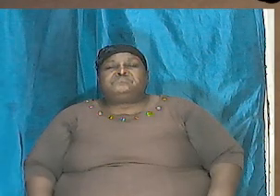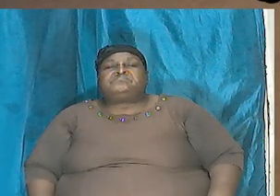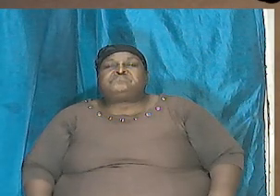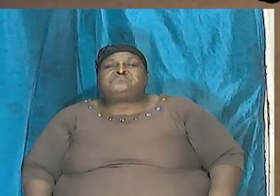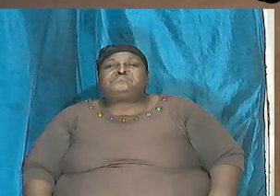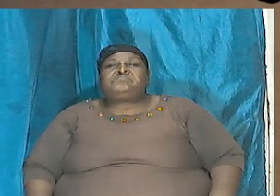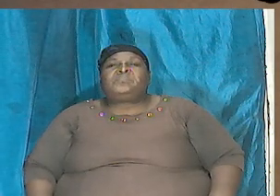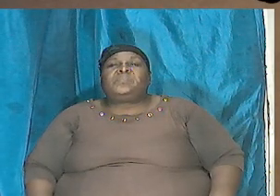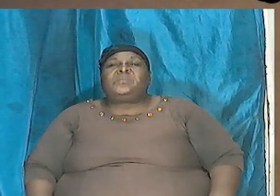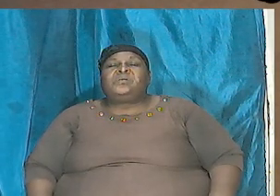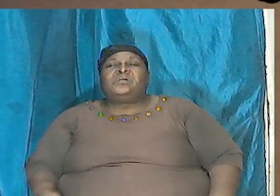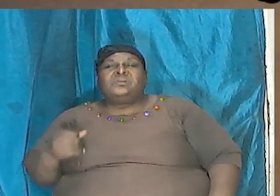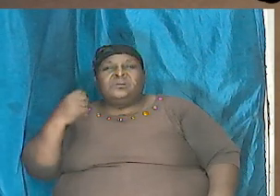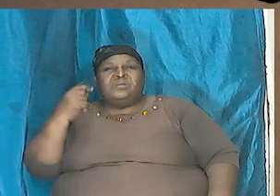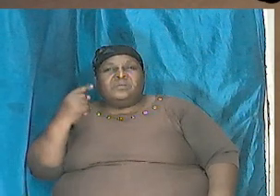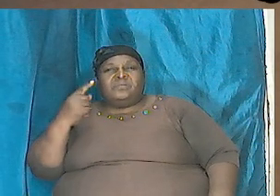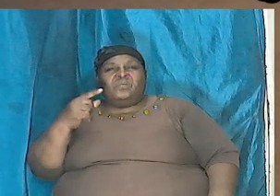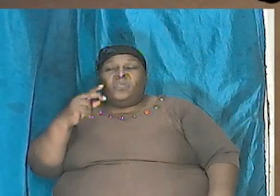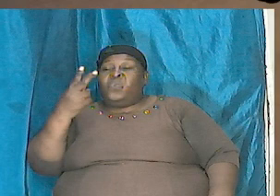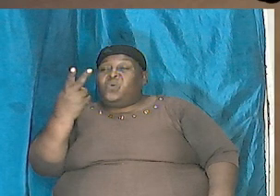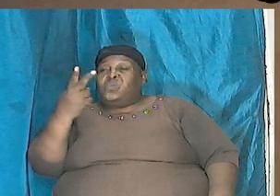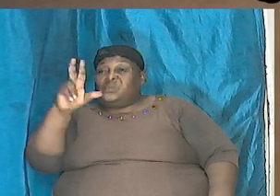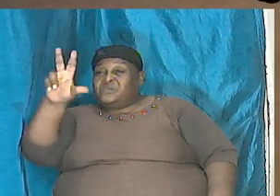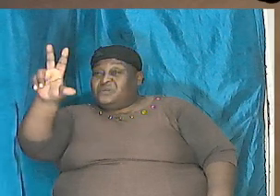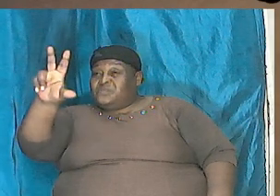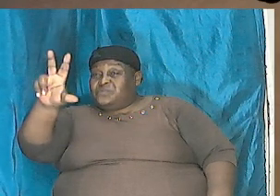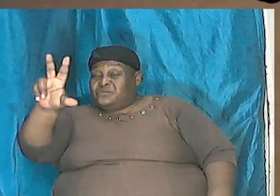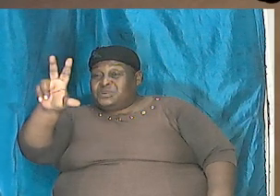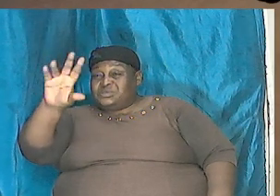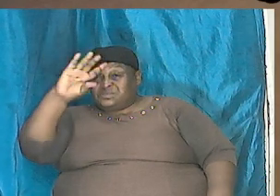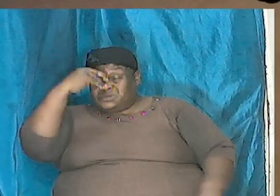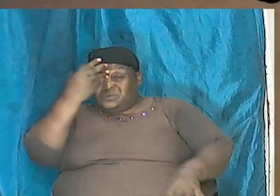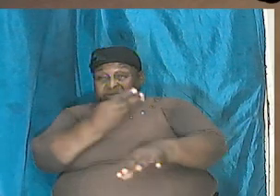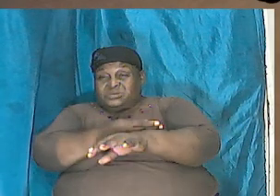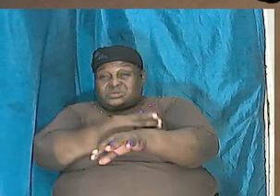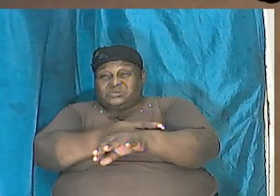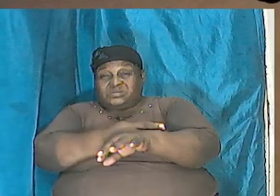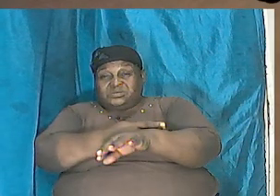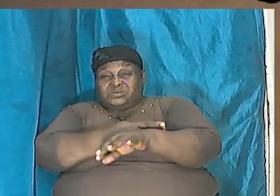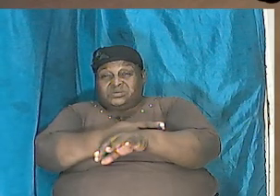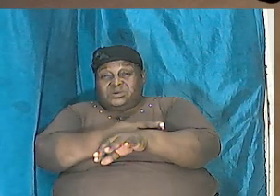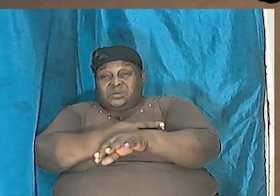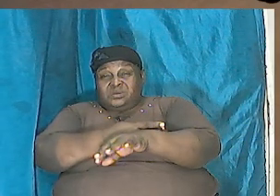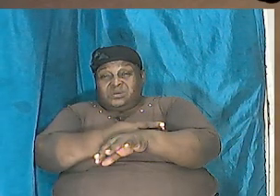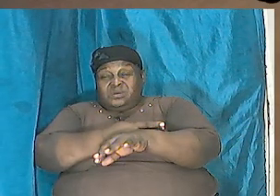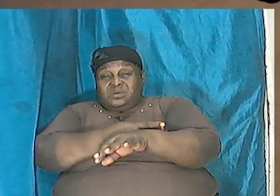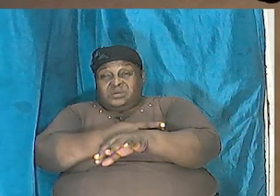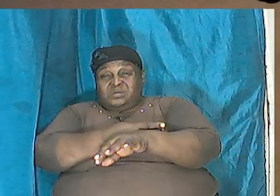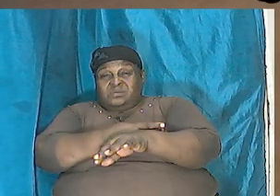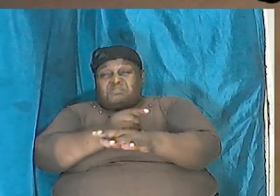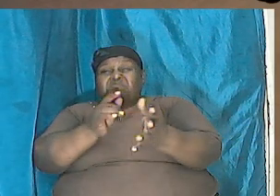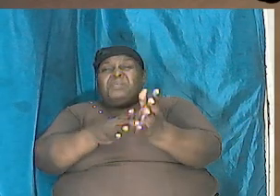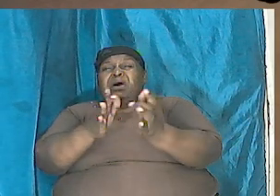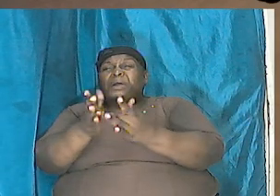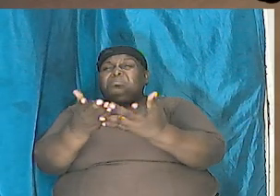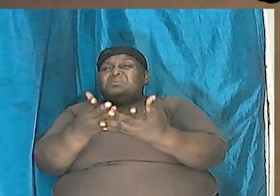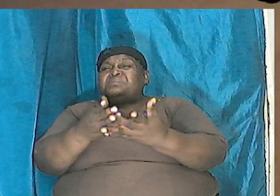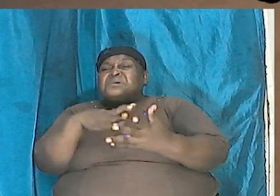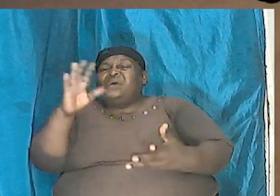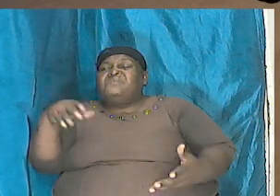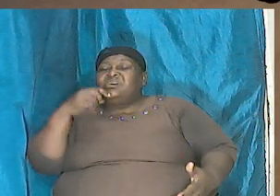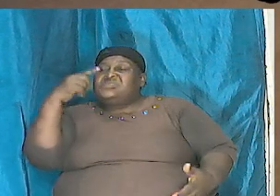and understand only three sons the Bible even in the scripture didn't tell you about their wives because sometimes